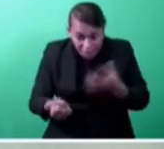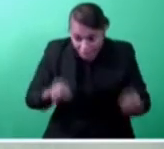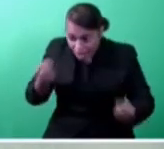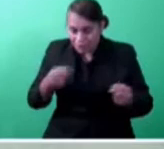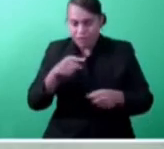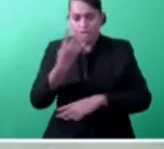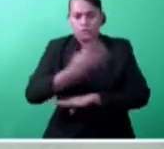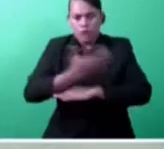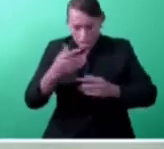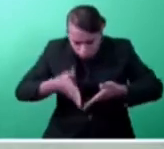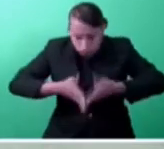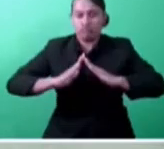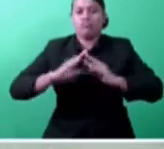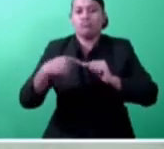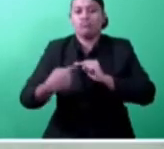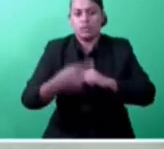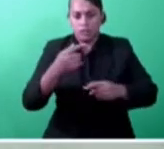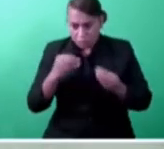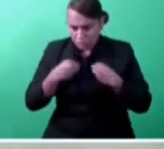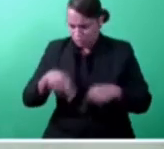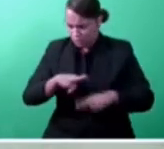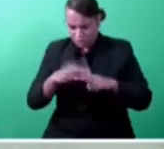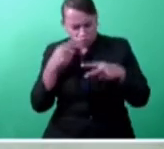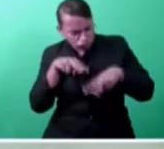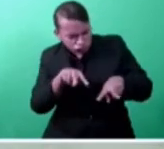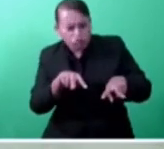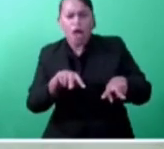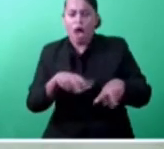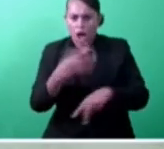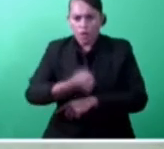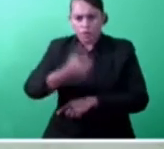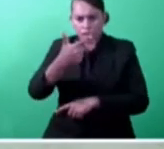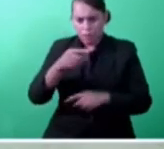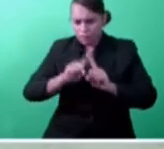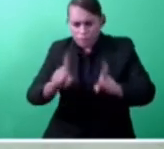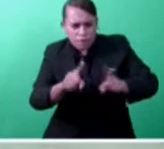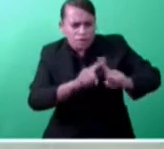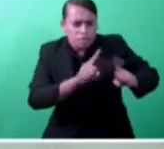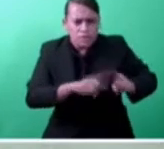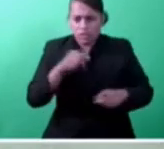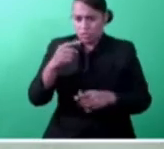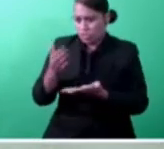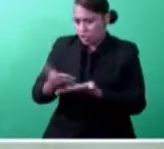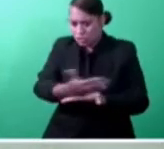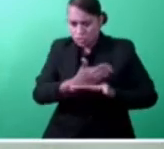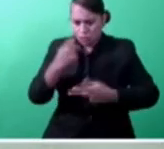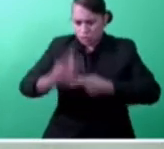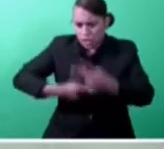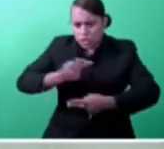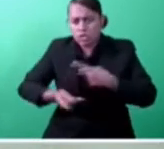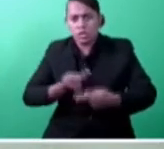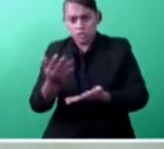There were at least eight procedures that a business had to comply with in order to get a business license to start operations.